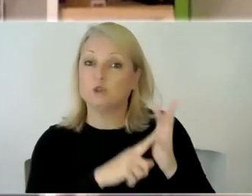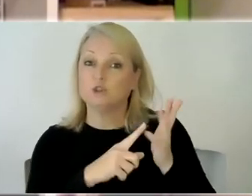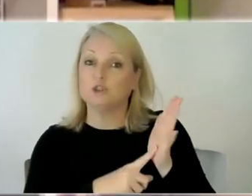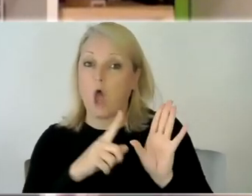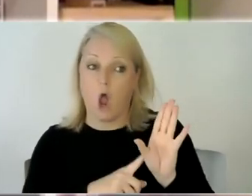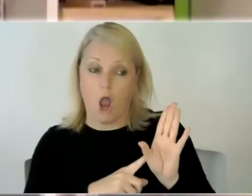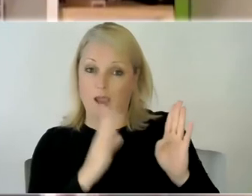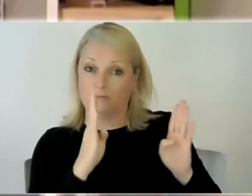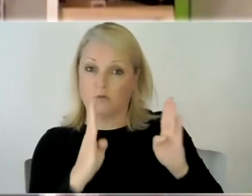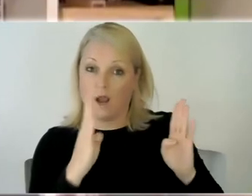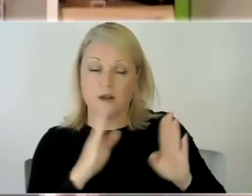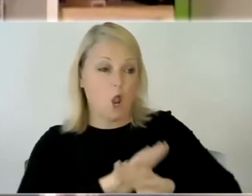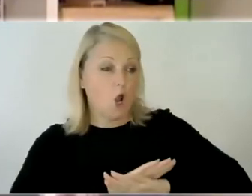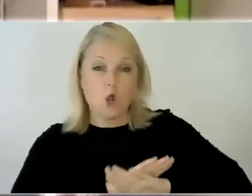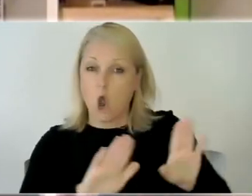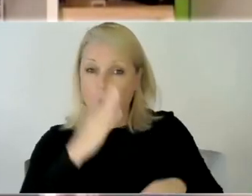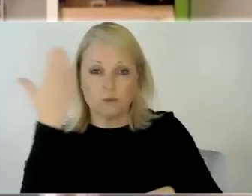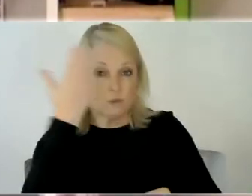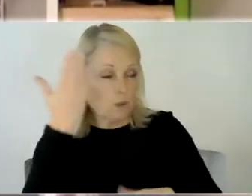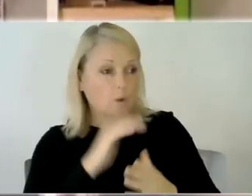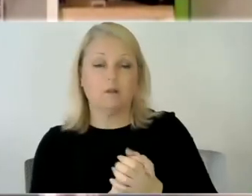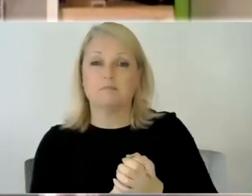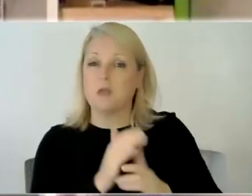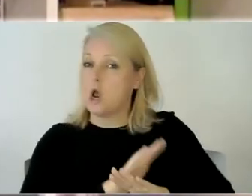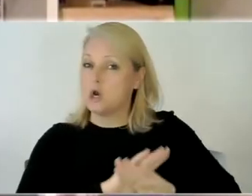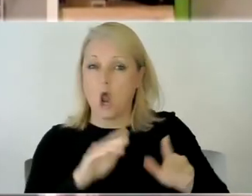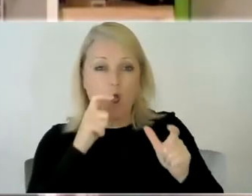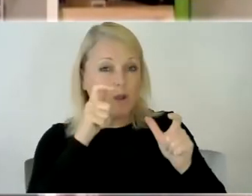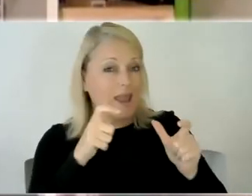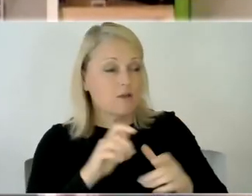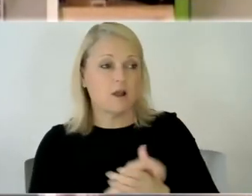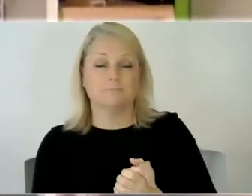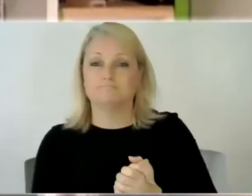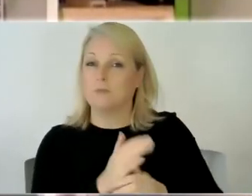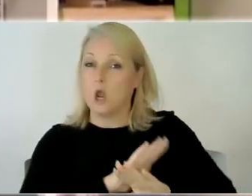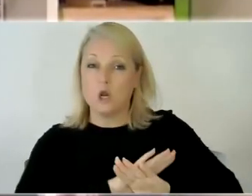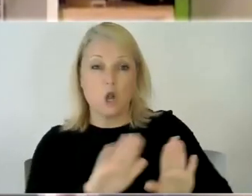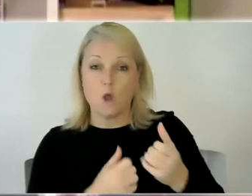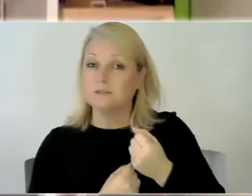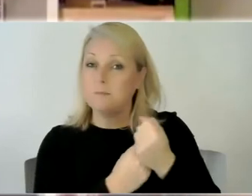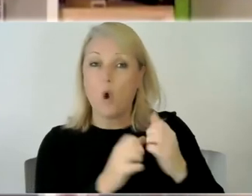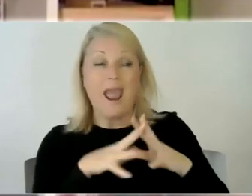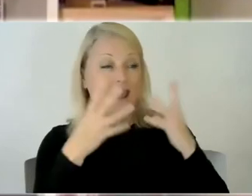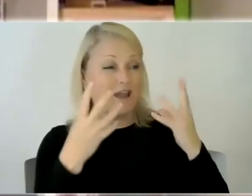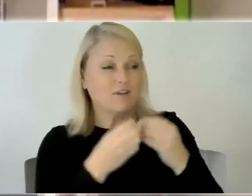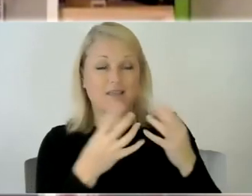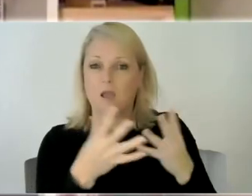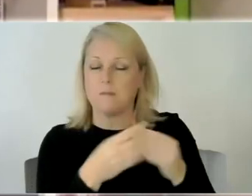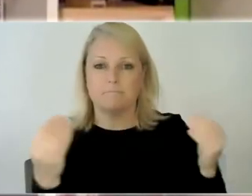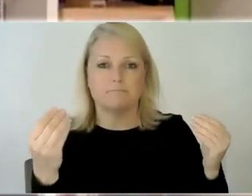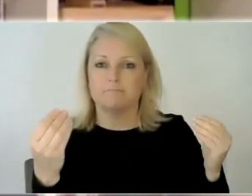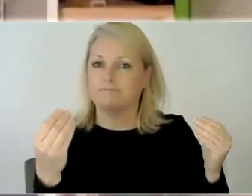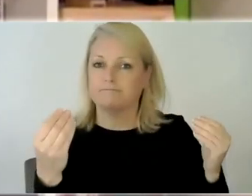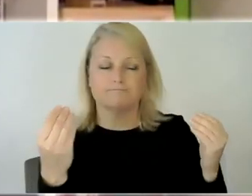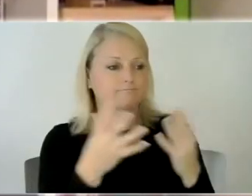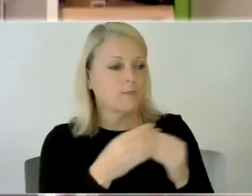school no carers no no support you know it's all gone overnight so yeah